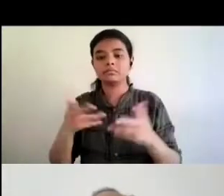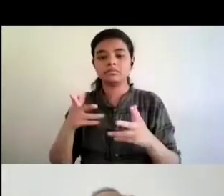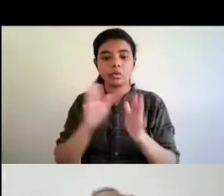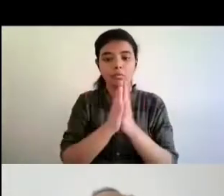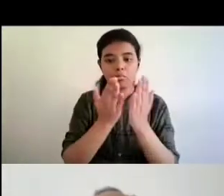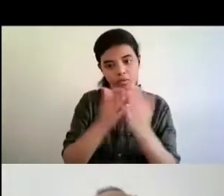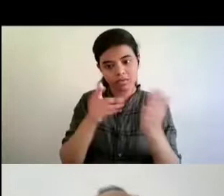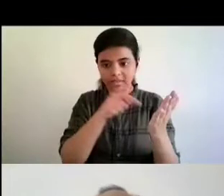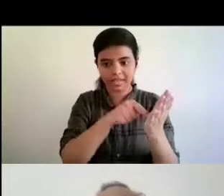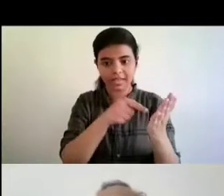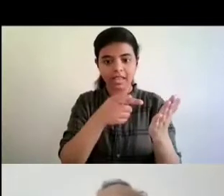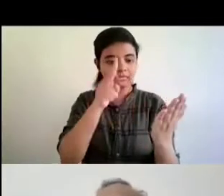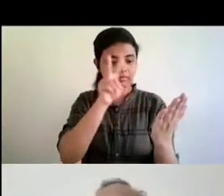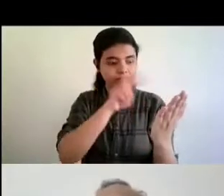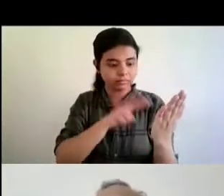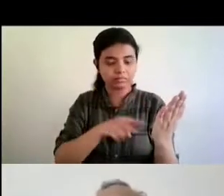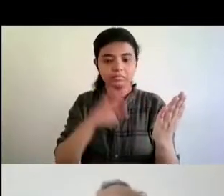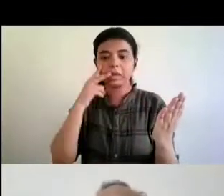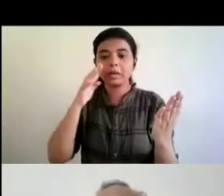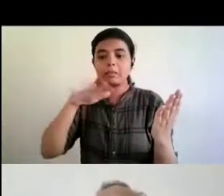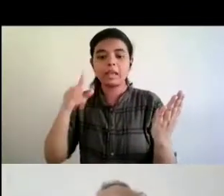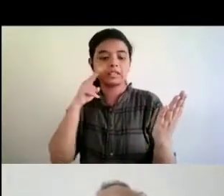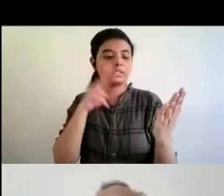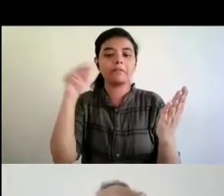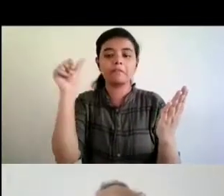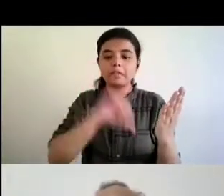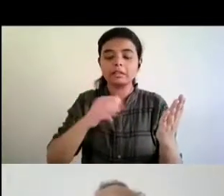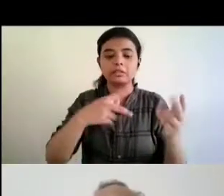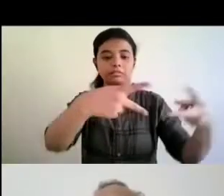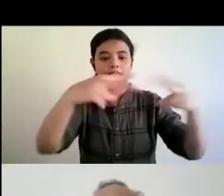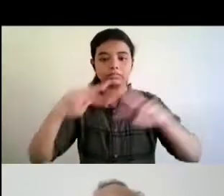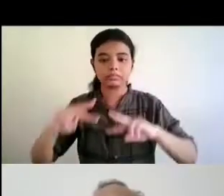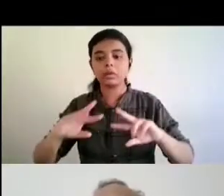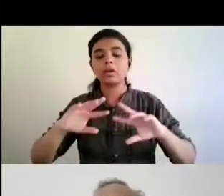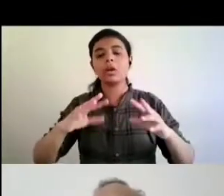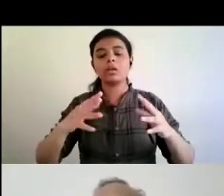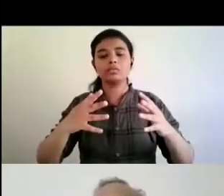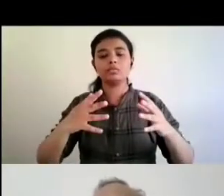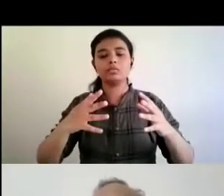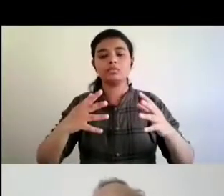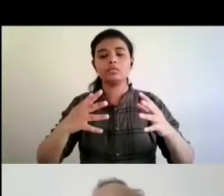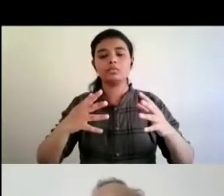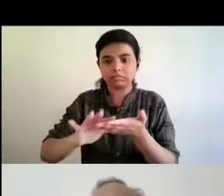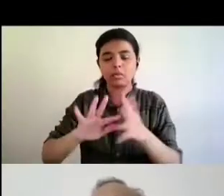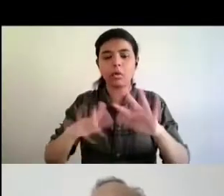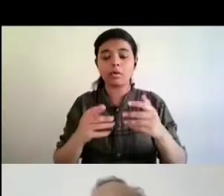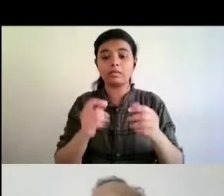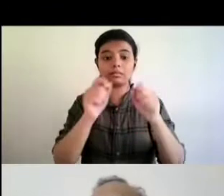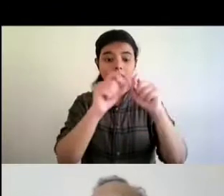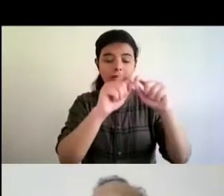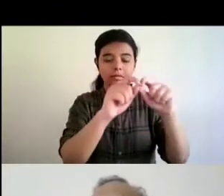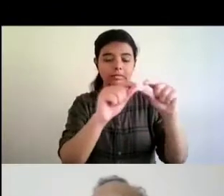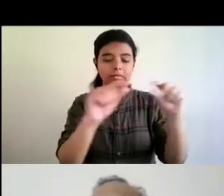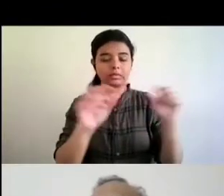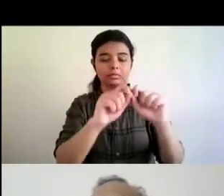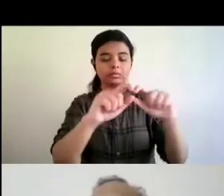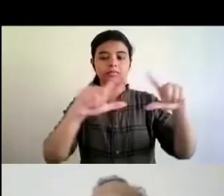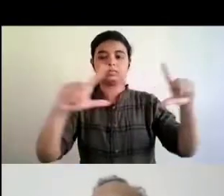into all these different formats either large print audio braille um